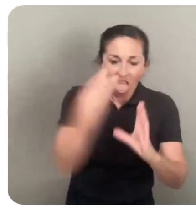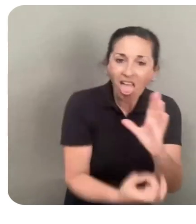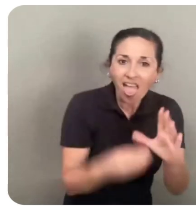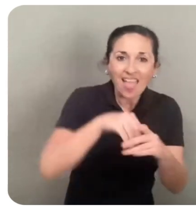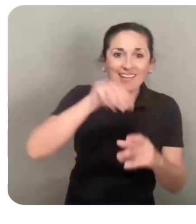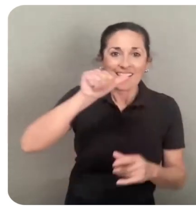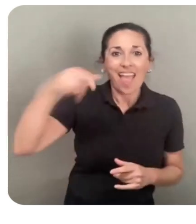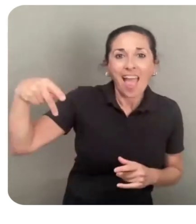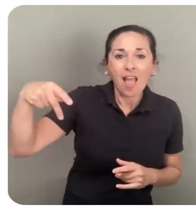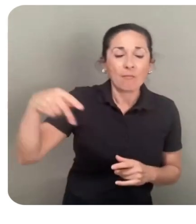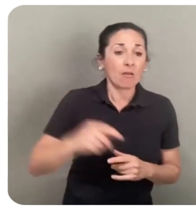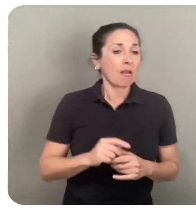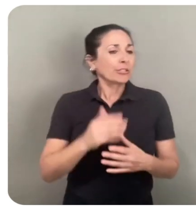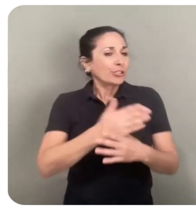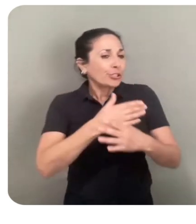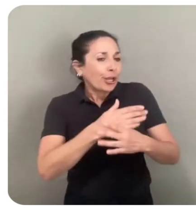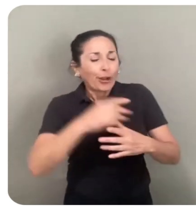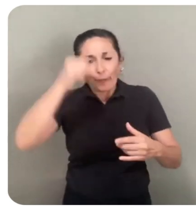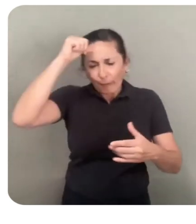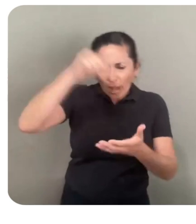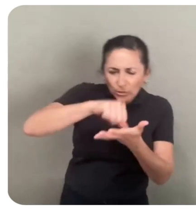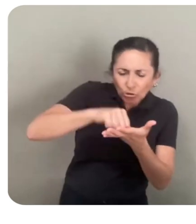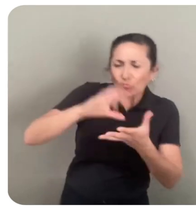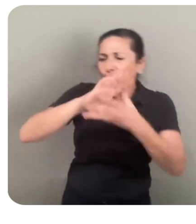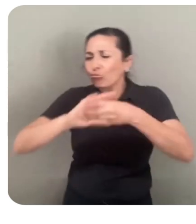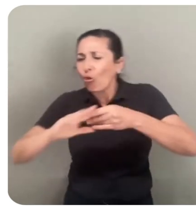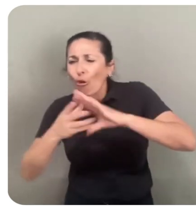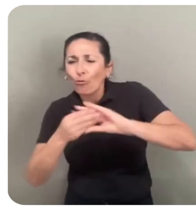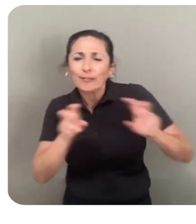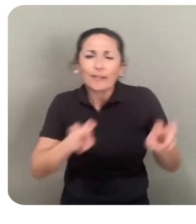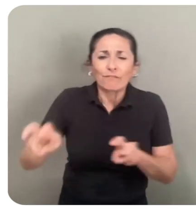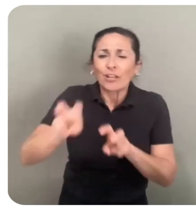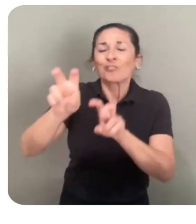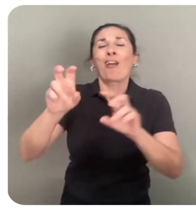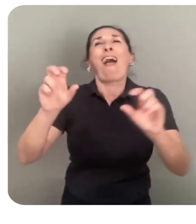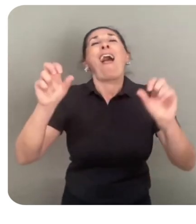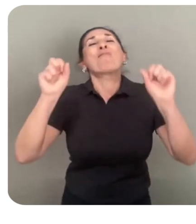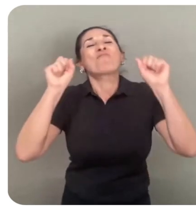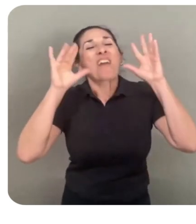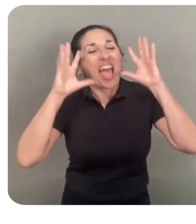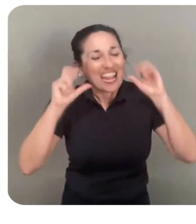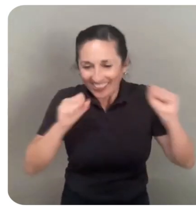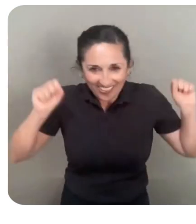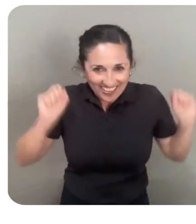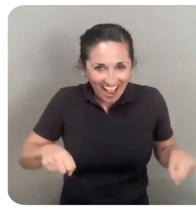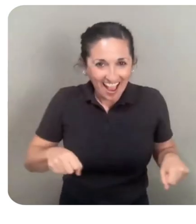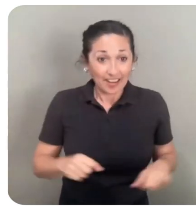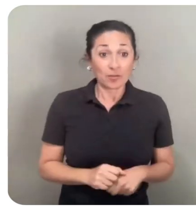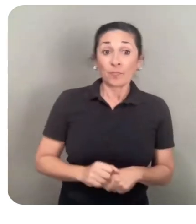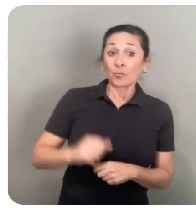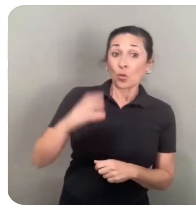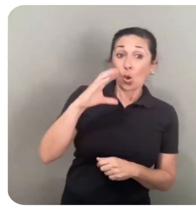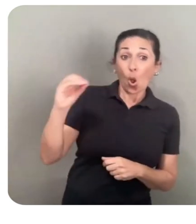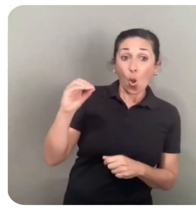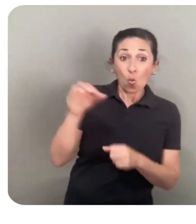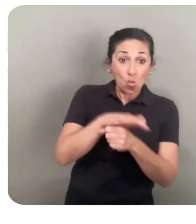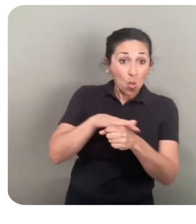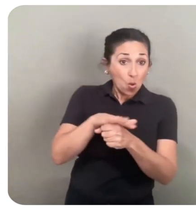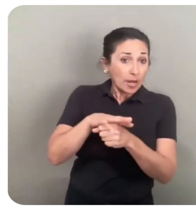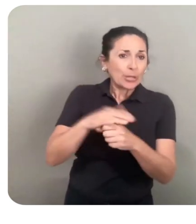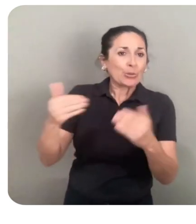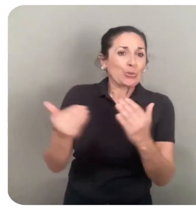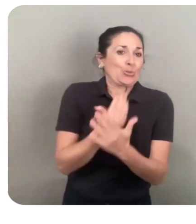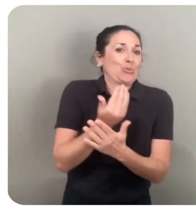that time in shared adventures, puzzles, and stories can be magical. Colocated is a new genre of apps